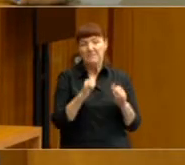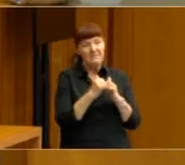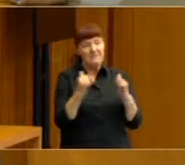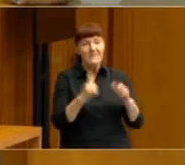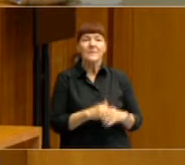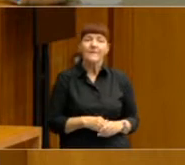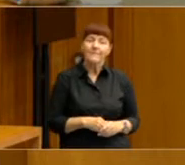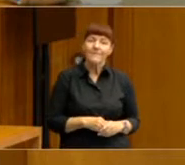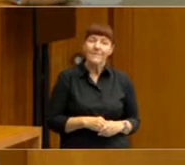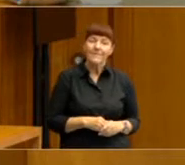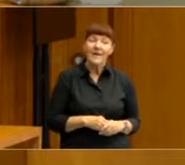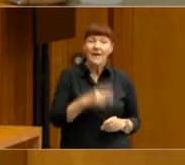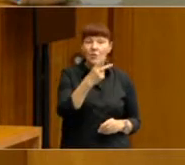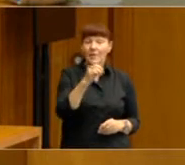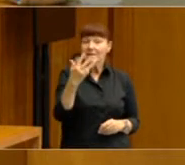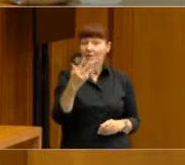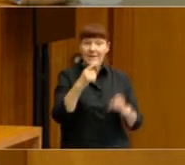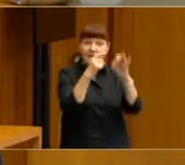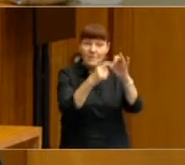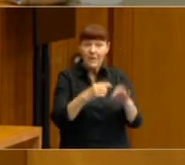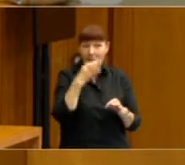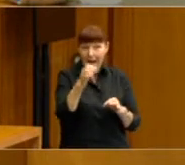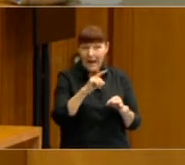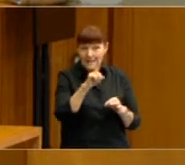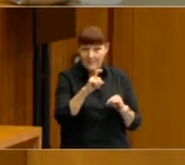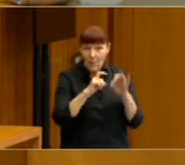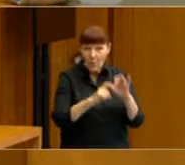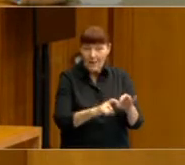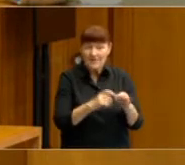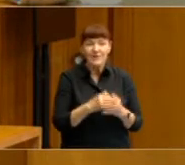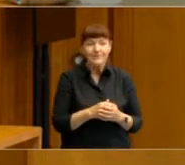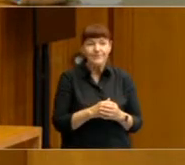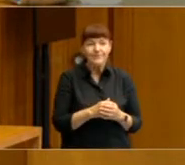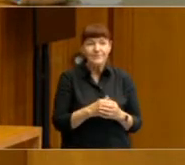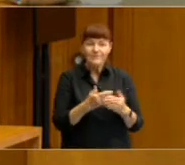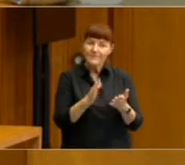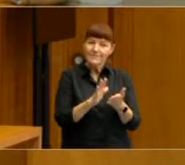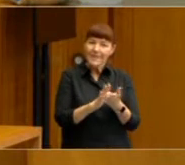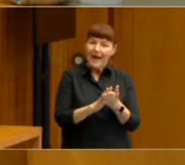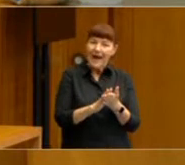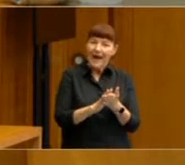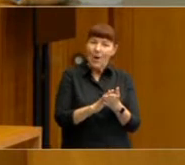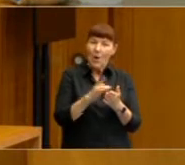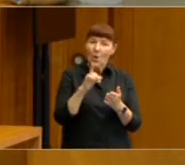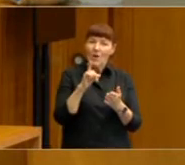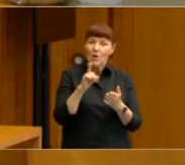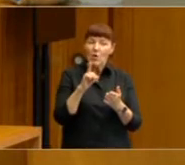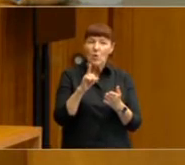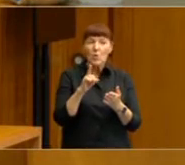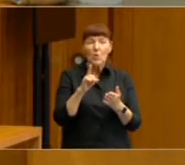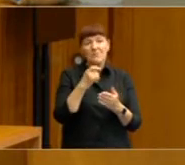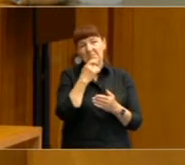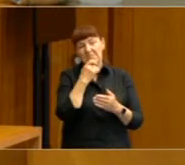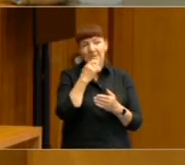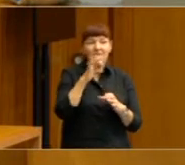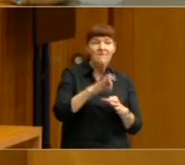question in the 2019 survey, how it would have changed people's votes if Malcolm Turnbull had still have been Liberal